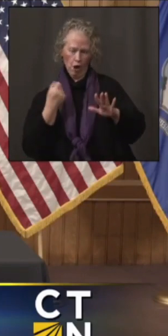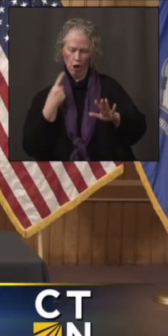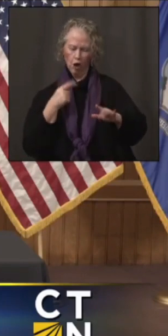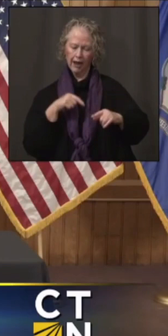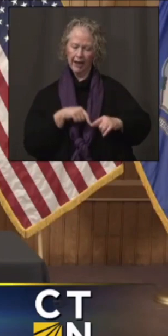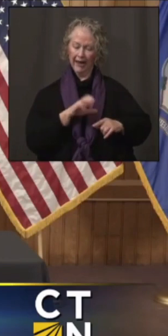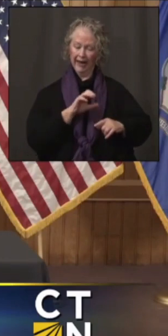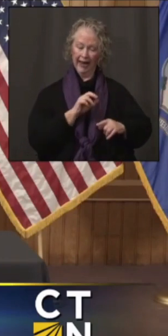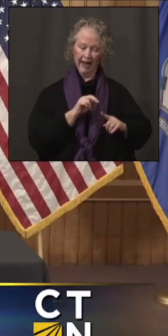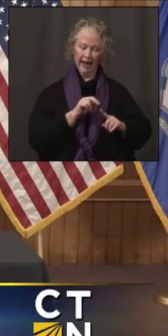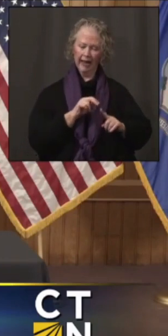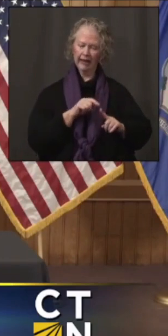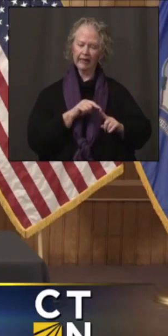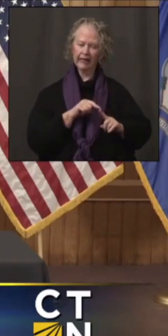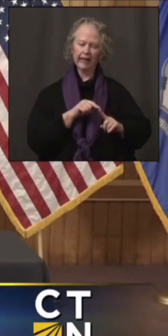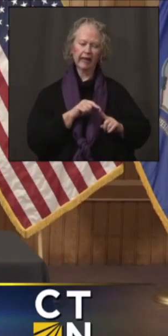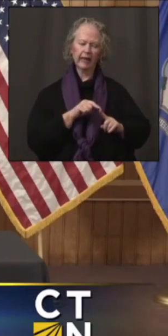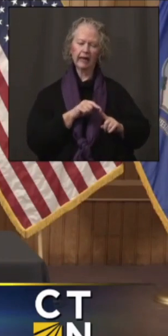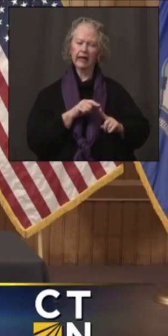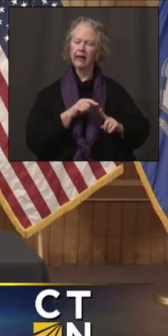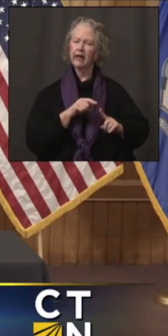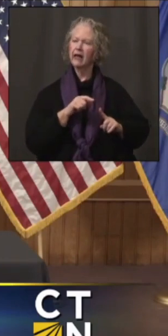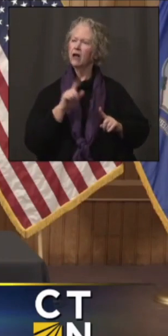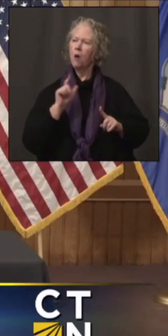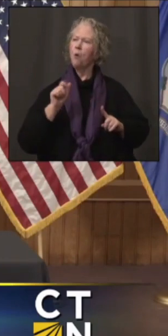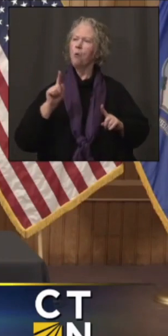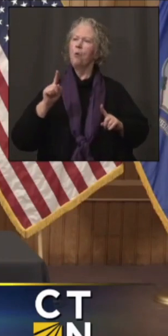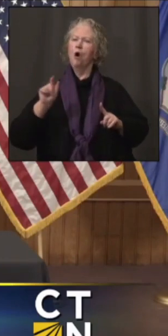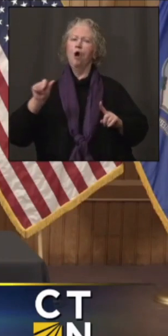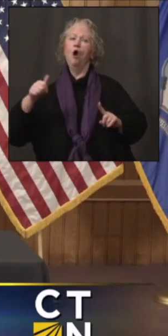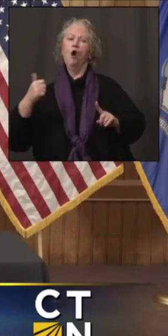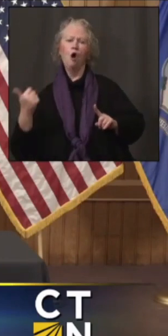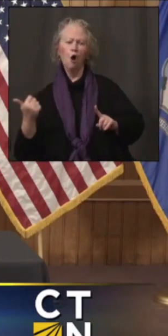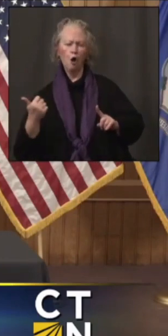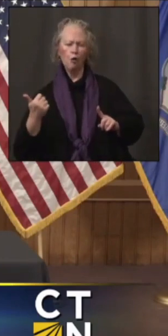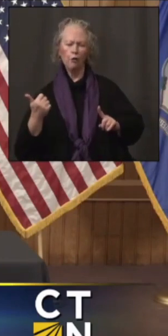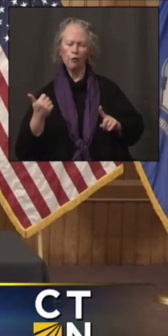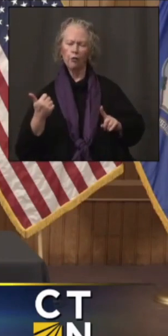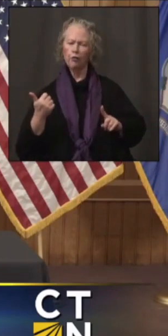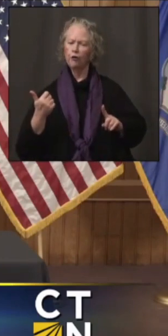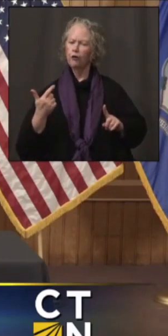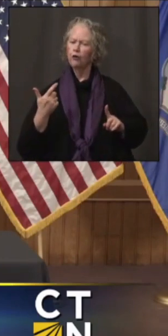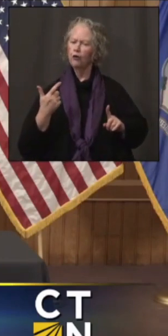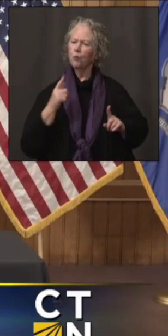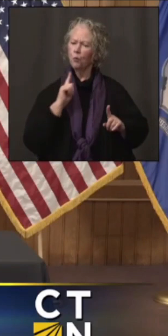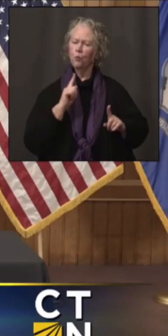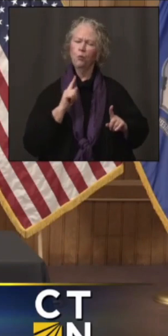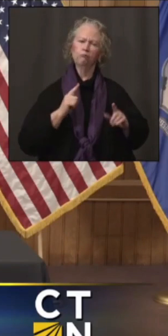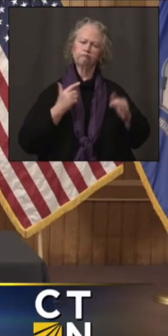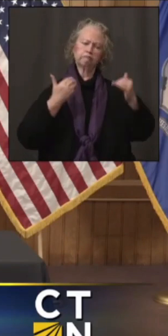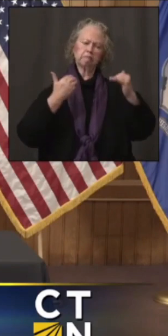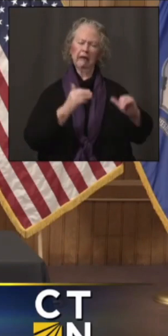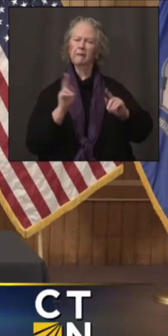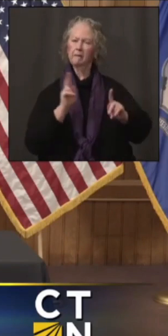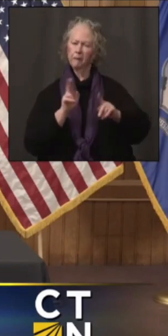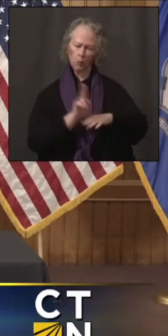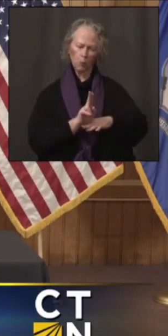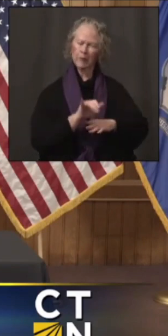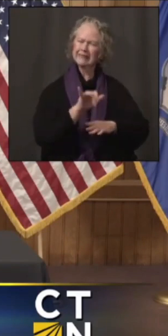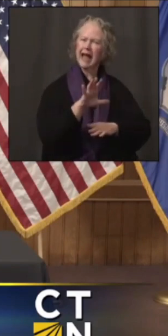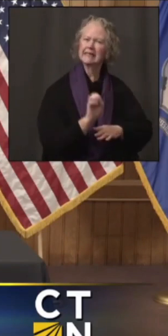Connecticut, that's not allowing at least practice and partial teams on a 200 foot by 80 piece of ice.